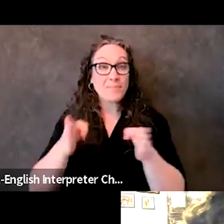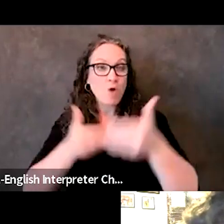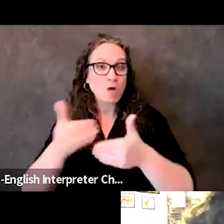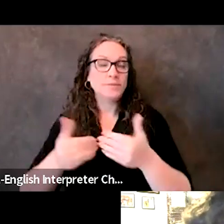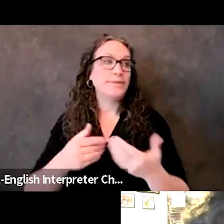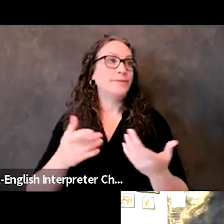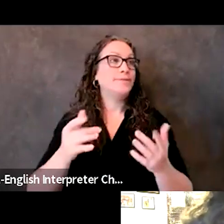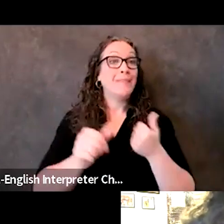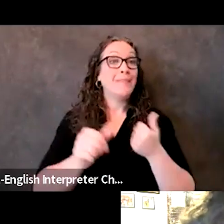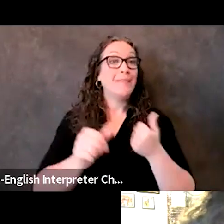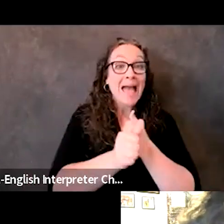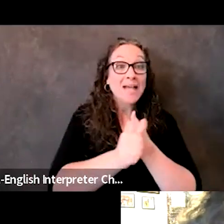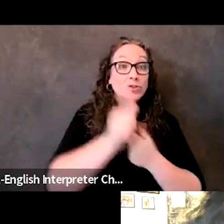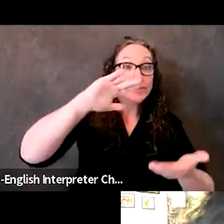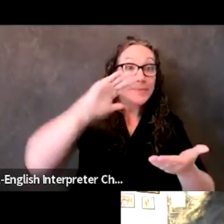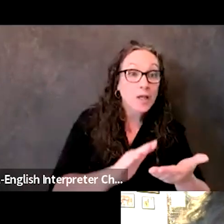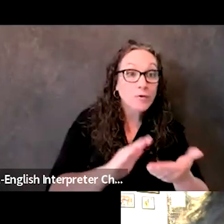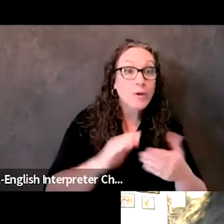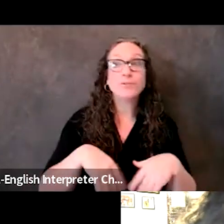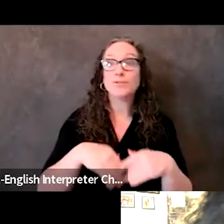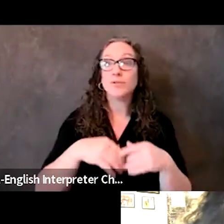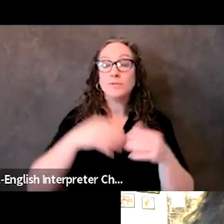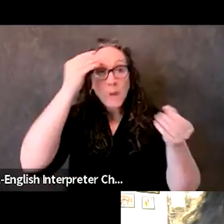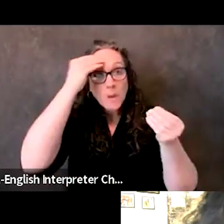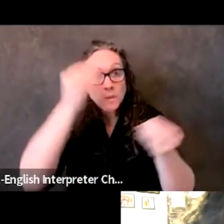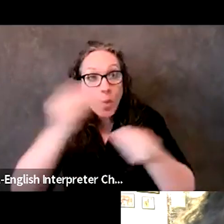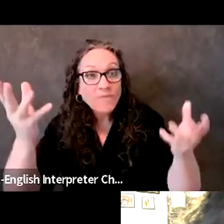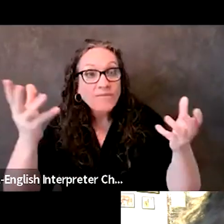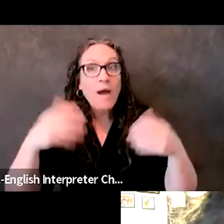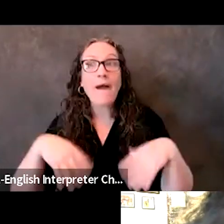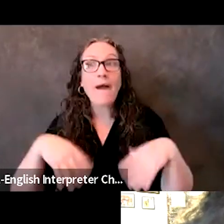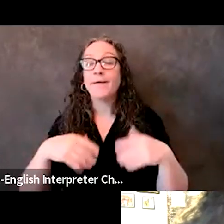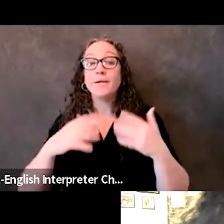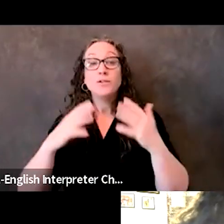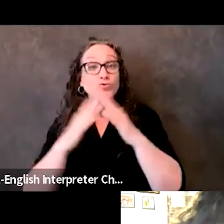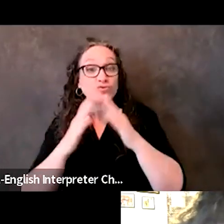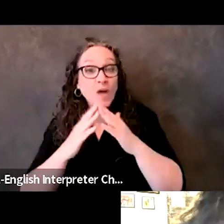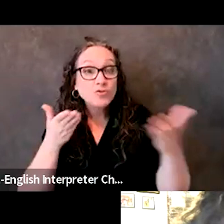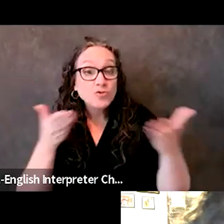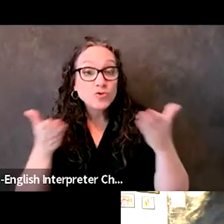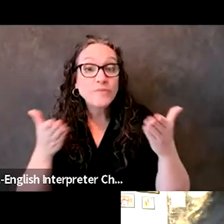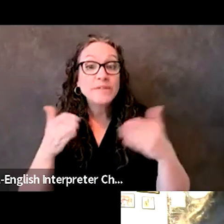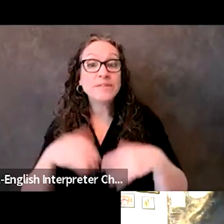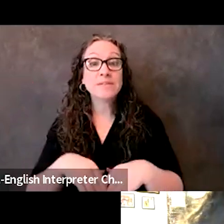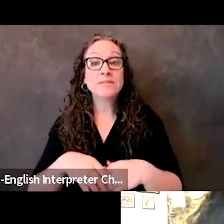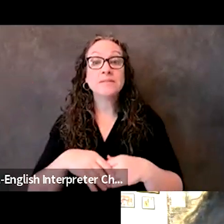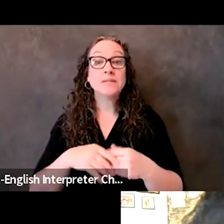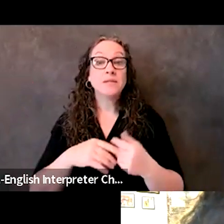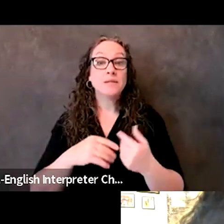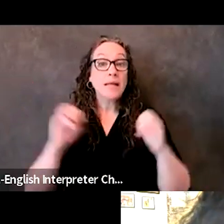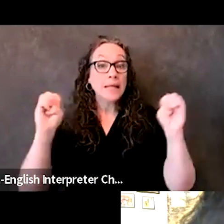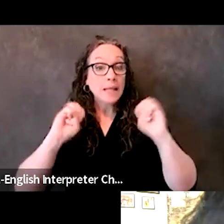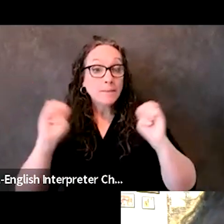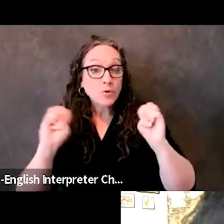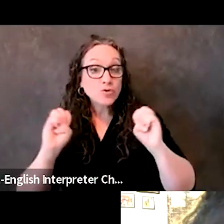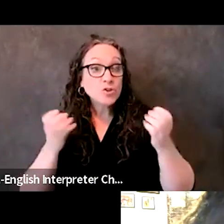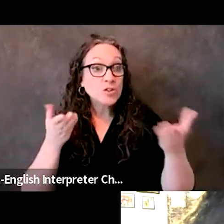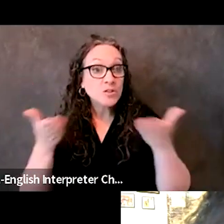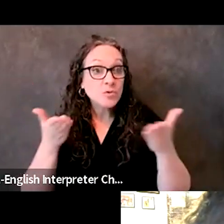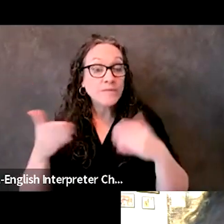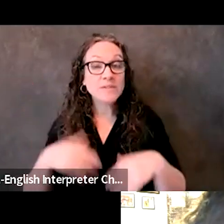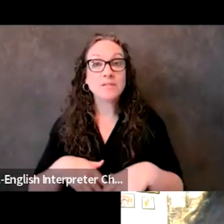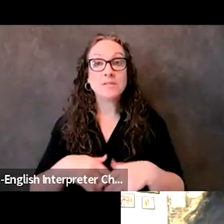notifications, evacuations, shelter services or reentry provides specific issues